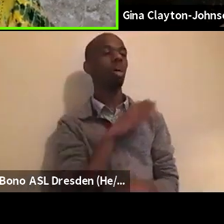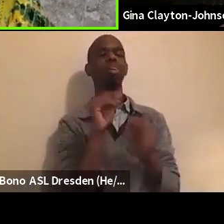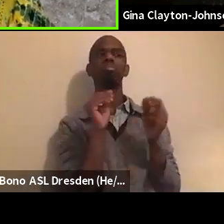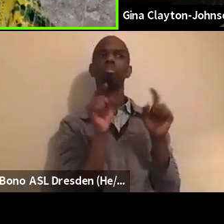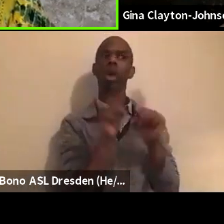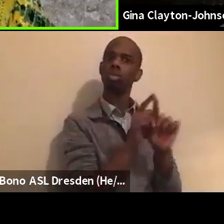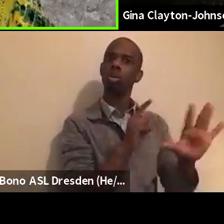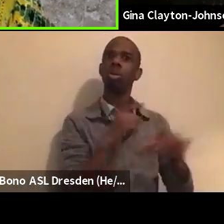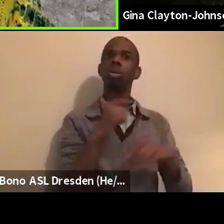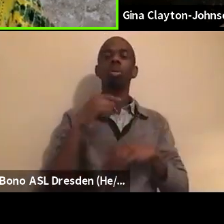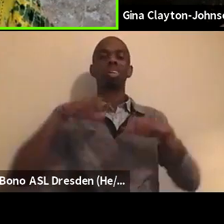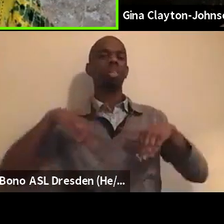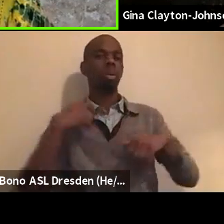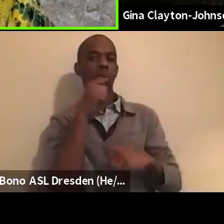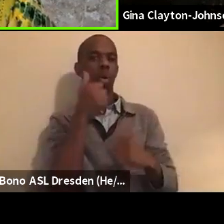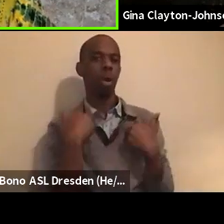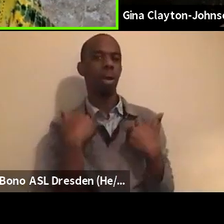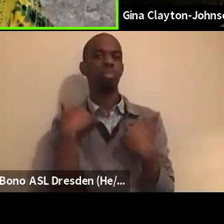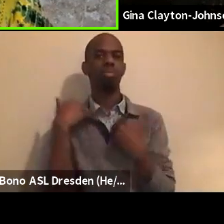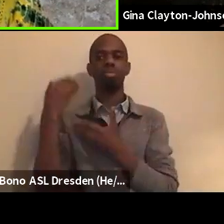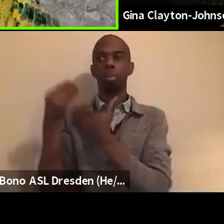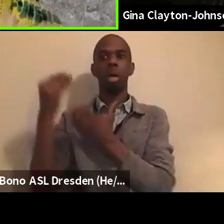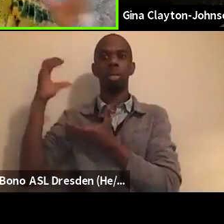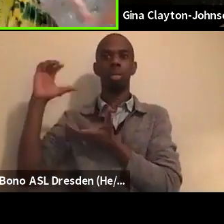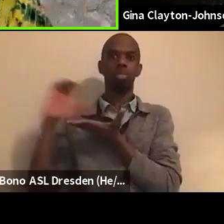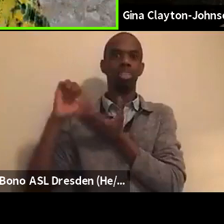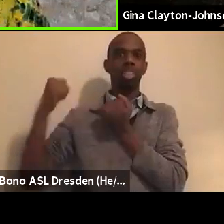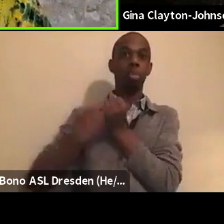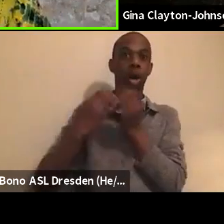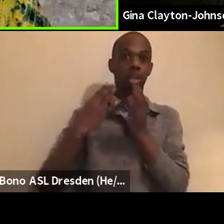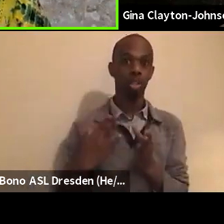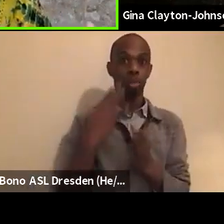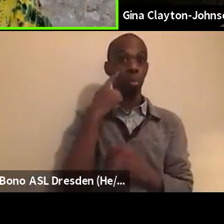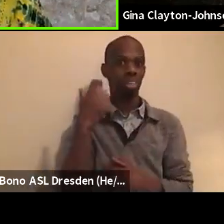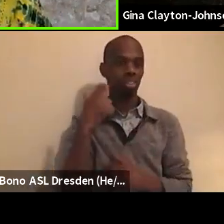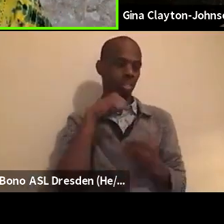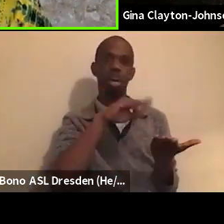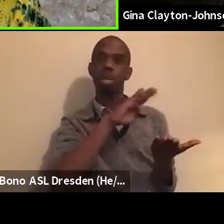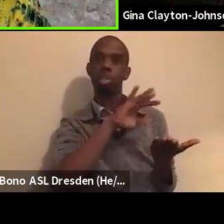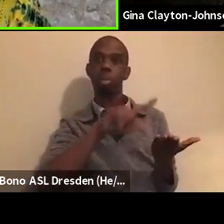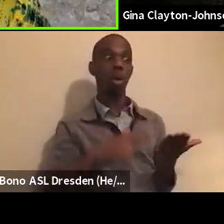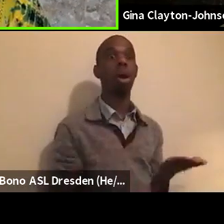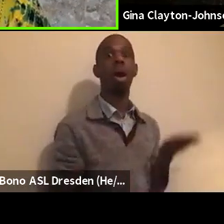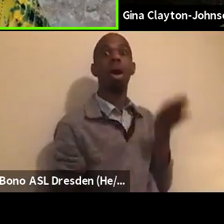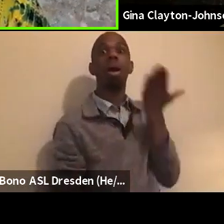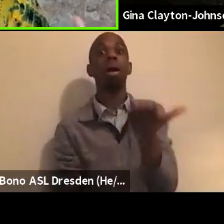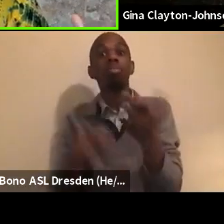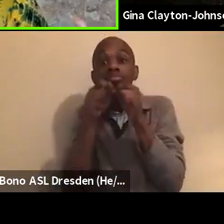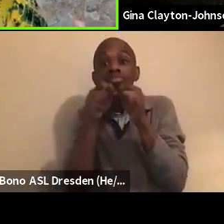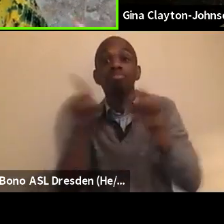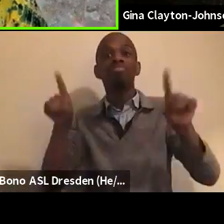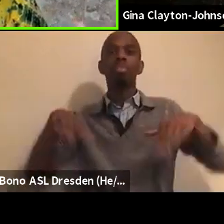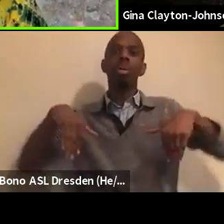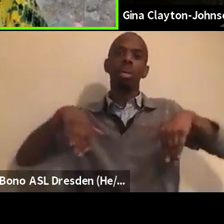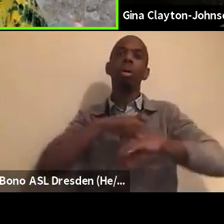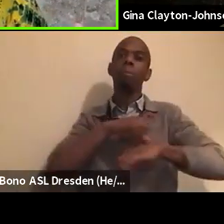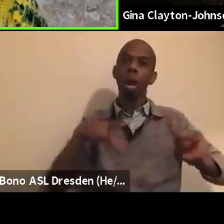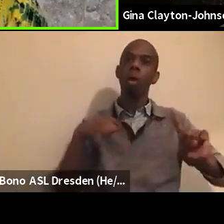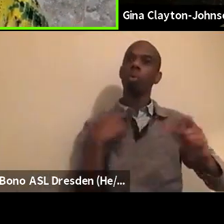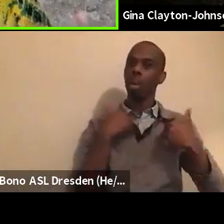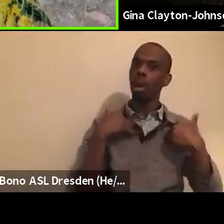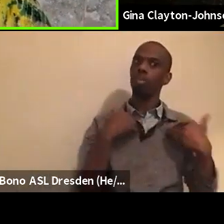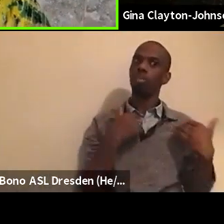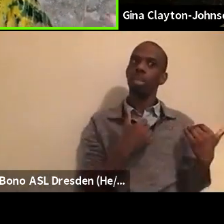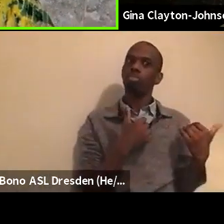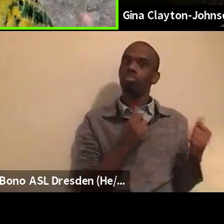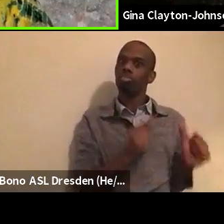for the bill. It hasn't been introduced, but it has been unveiled, right? So breatheact.org. So people can understand what it is.